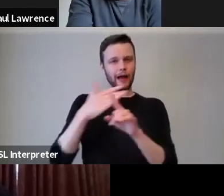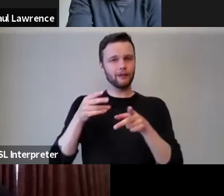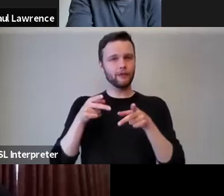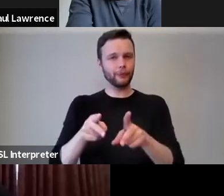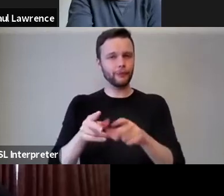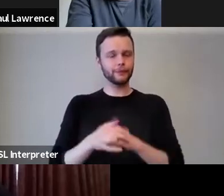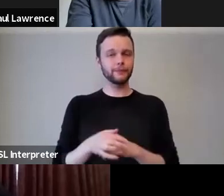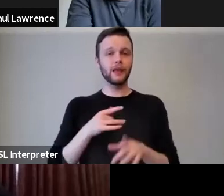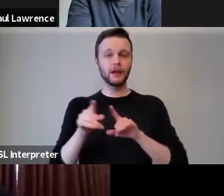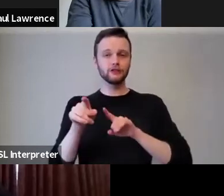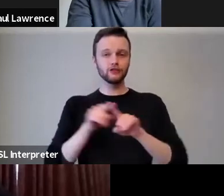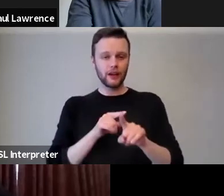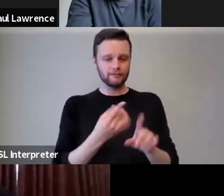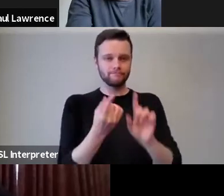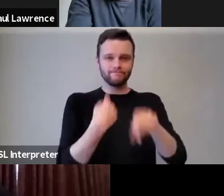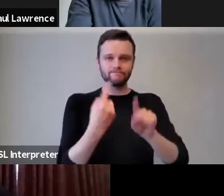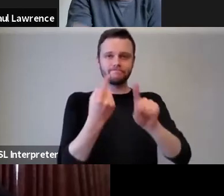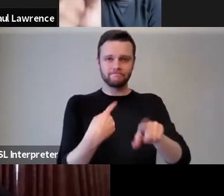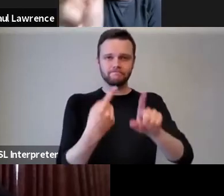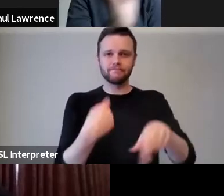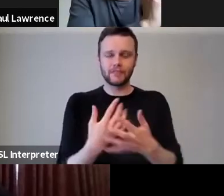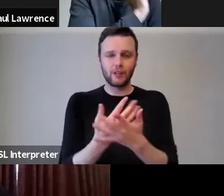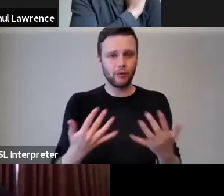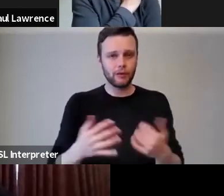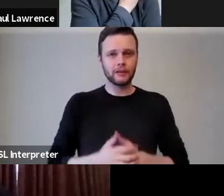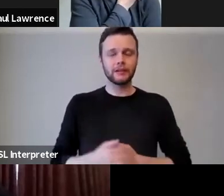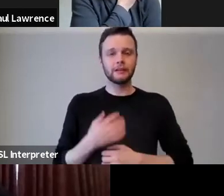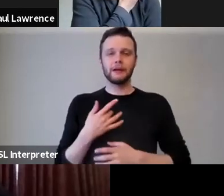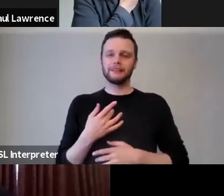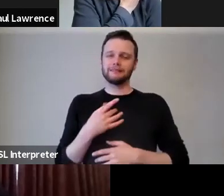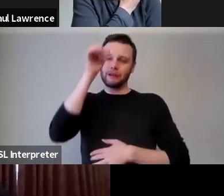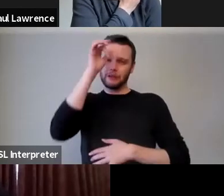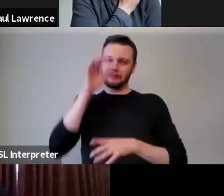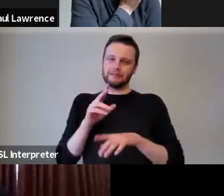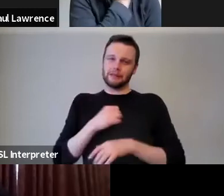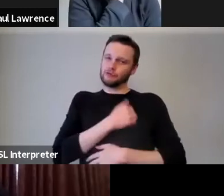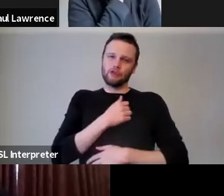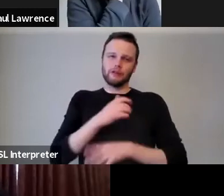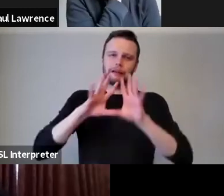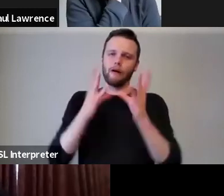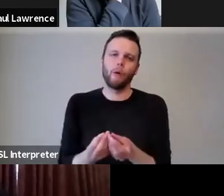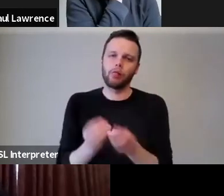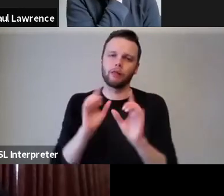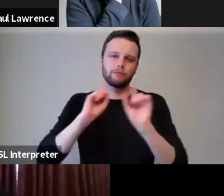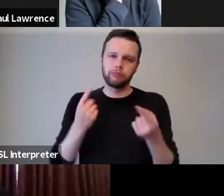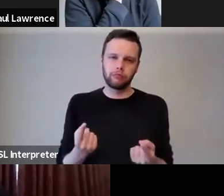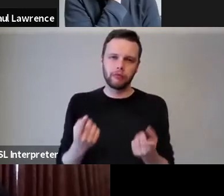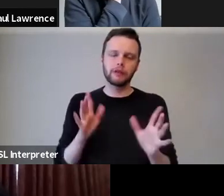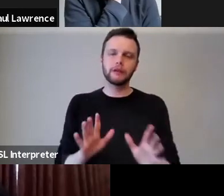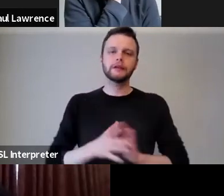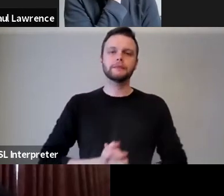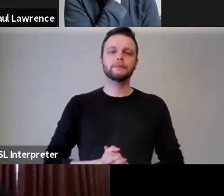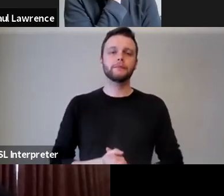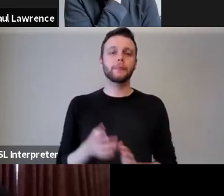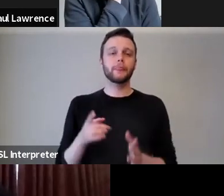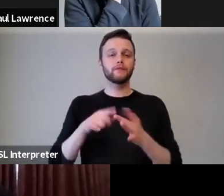my best to take as many as possible, but I'm sure I won't get them all in, so please do forgive me if we don't manage to answer your question. To